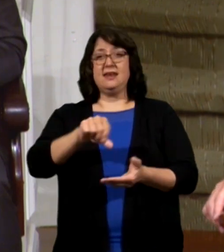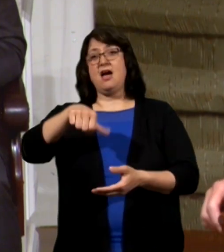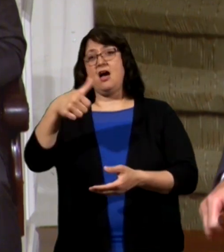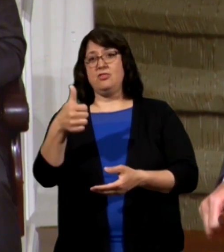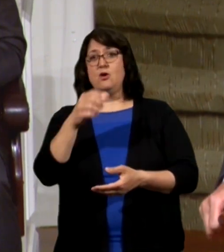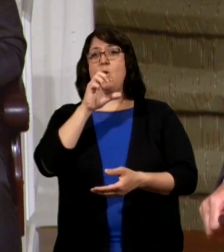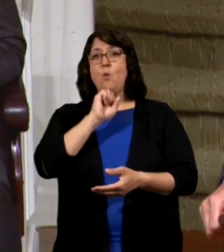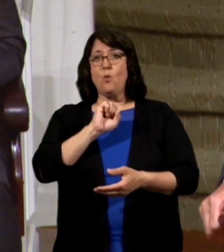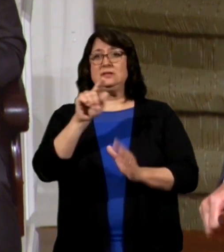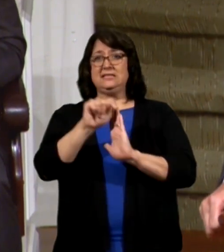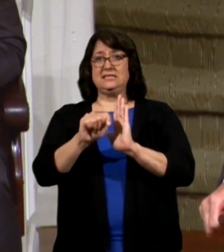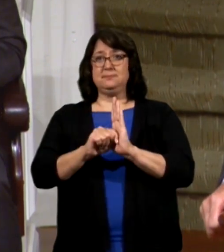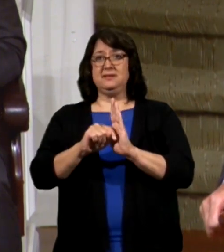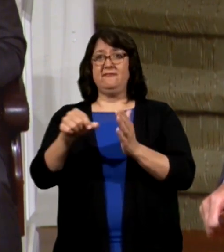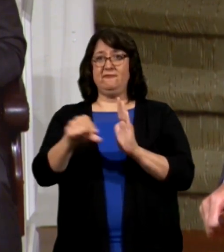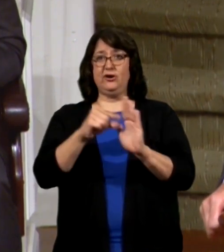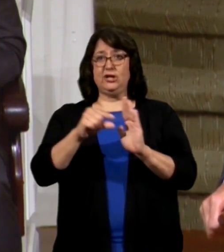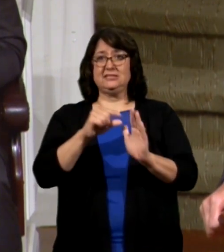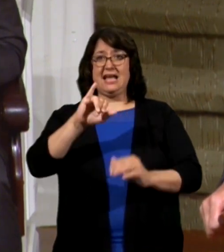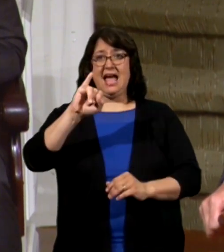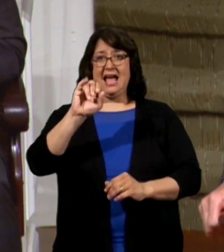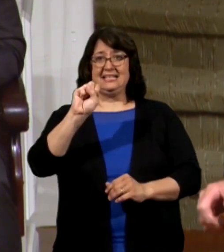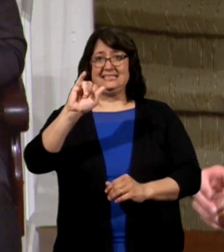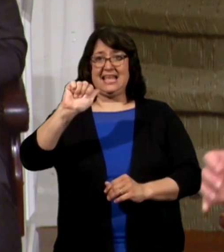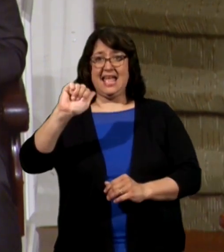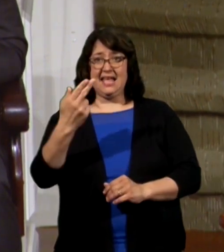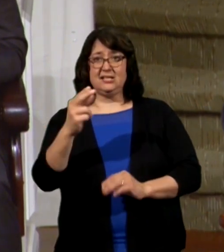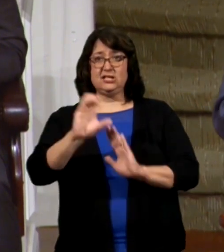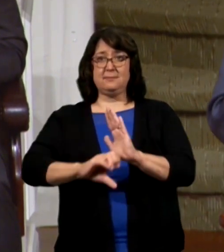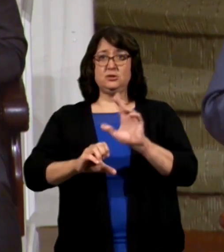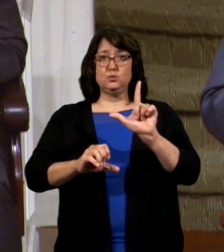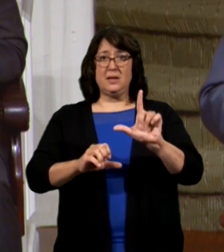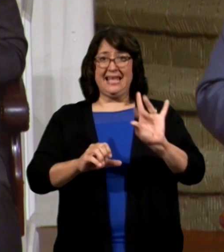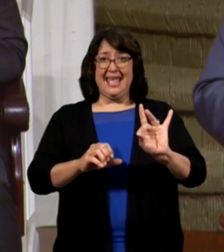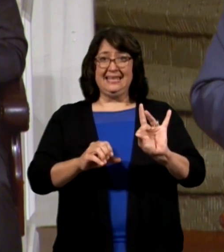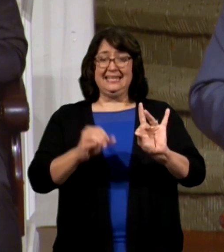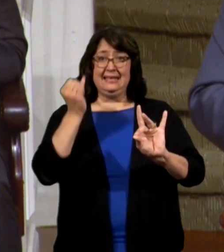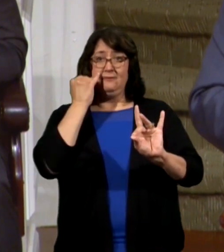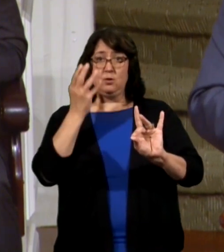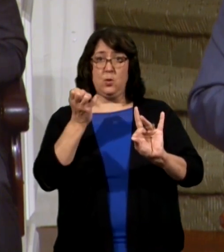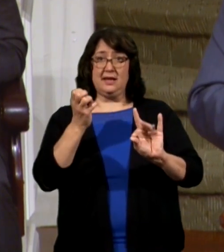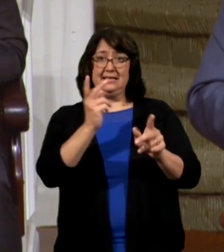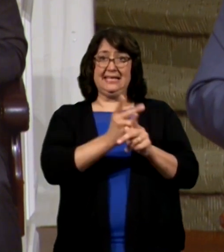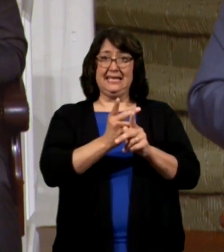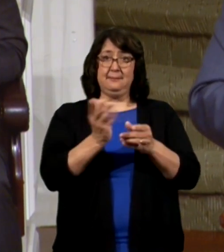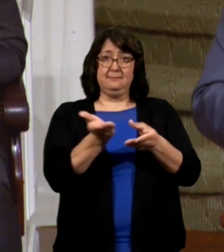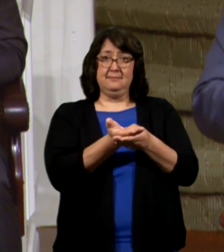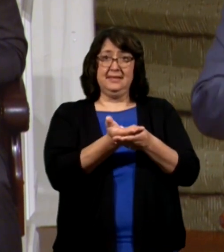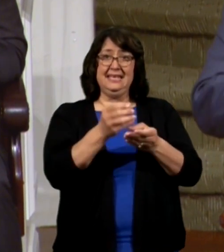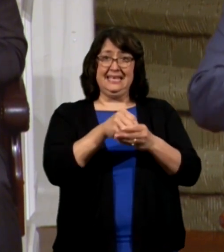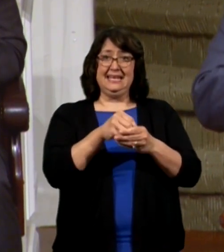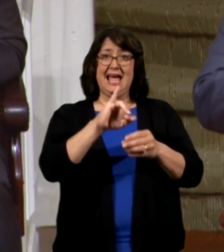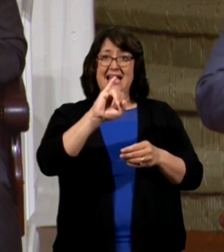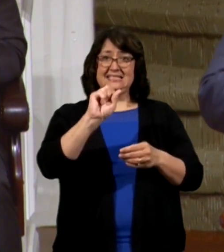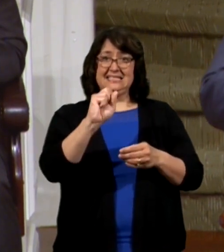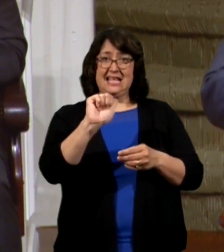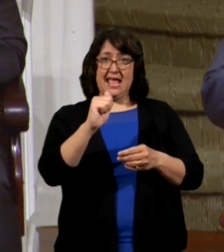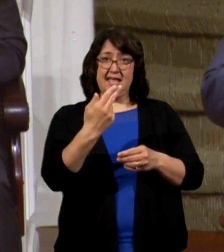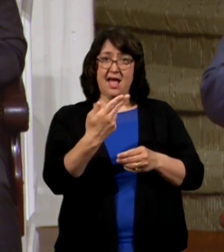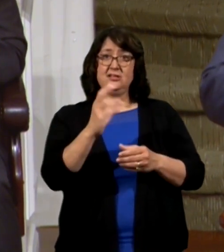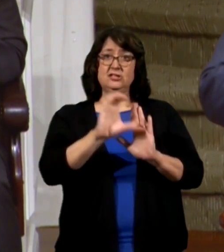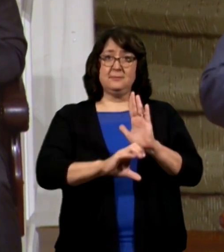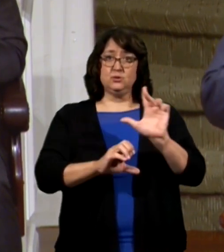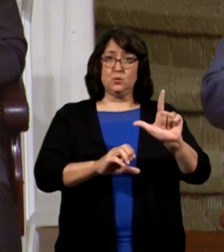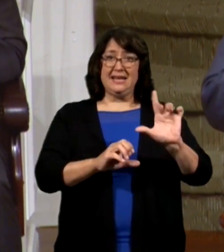Old Testament passage, and that's Isaiah 28. And if you want to put a marker in Isaiah 28, that's where we'll be shortly.